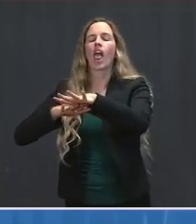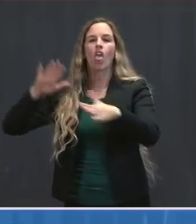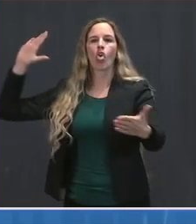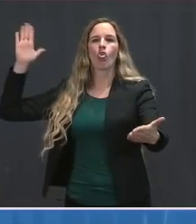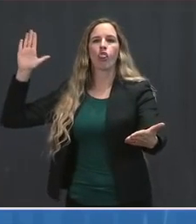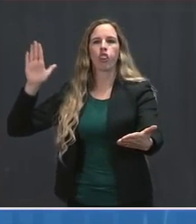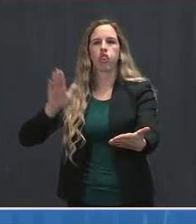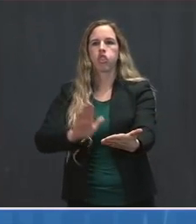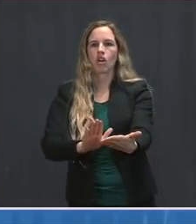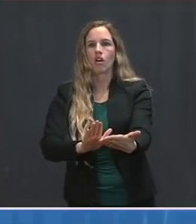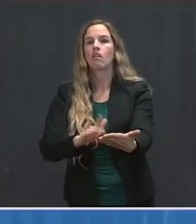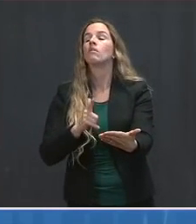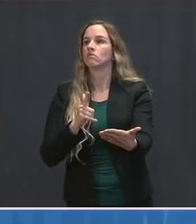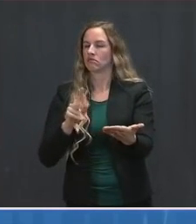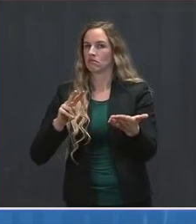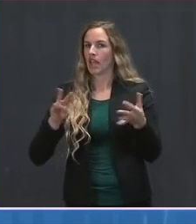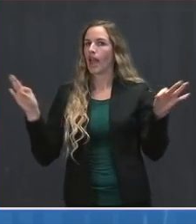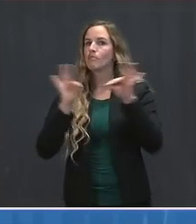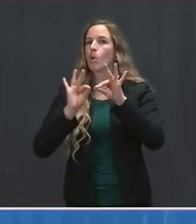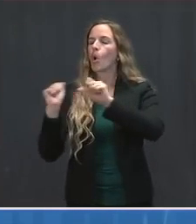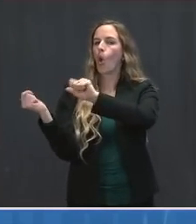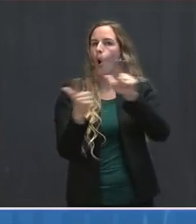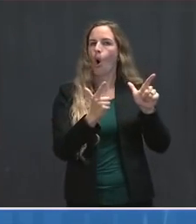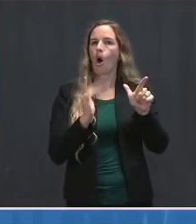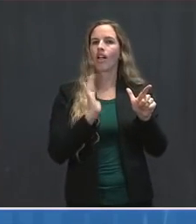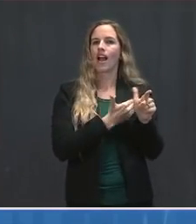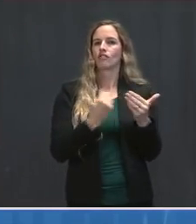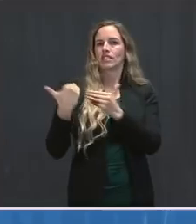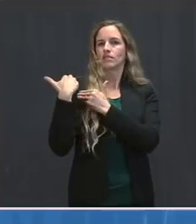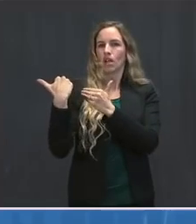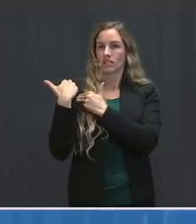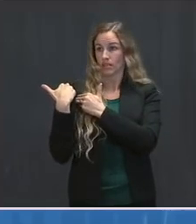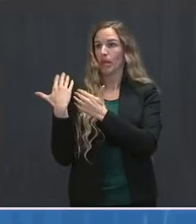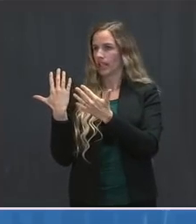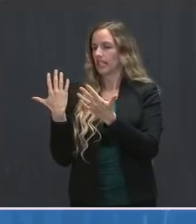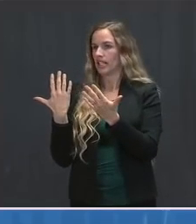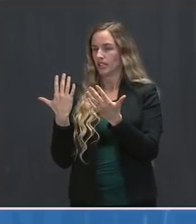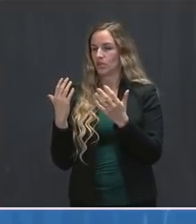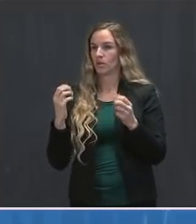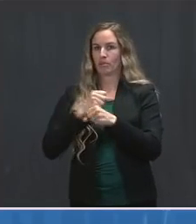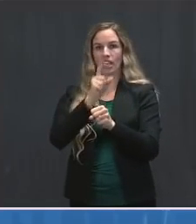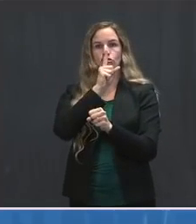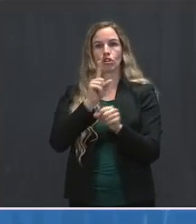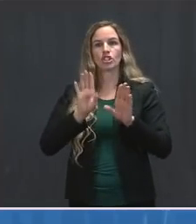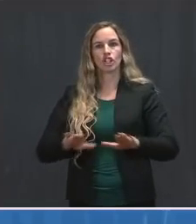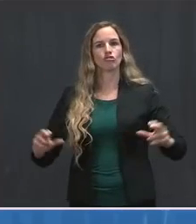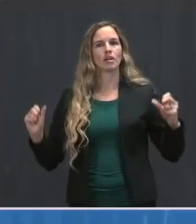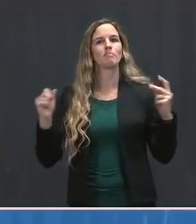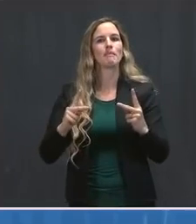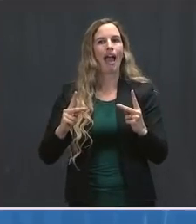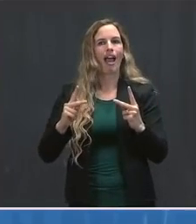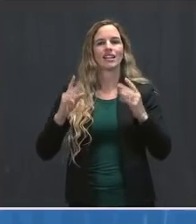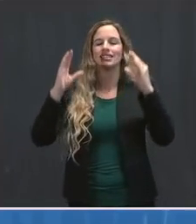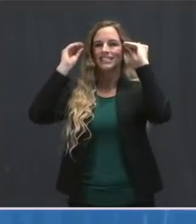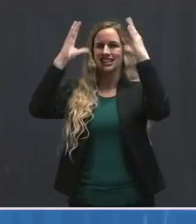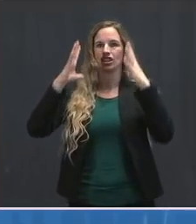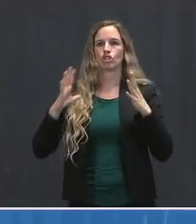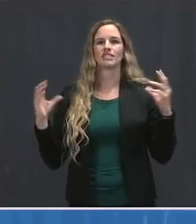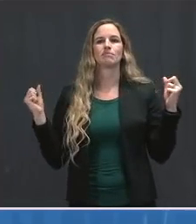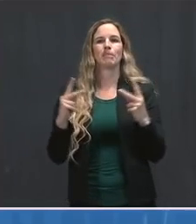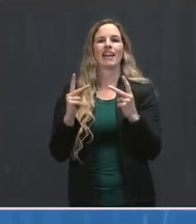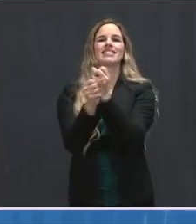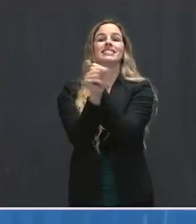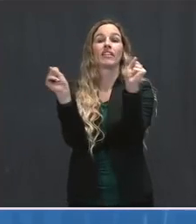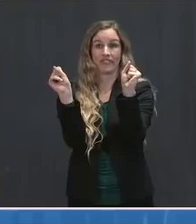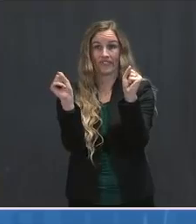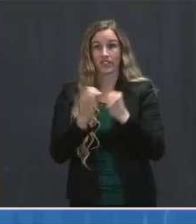all of our responsibility to work to get our children back to school safely and our teachers back to school safely. We are actively working on the